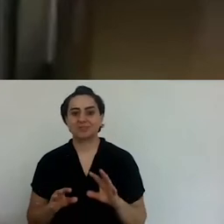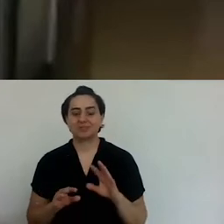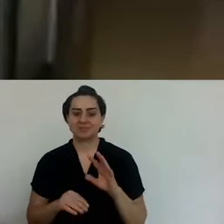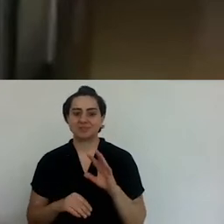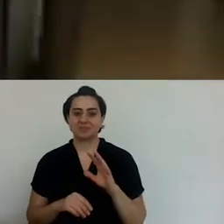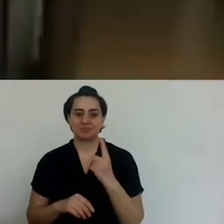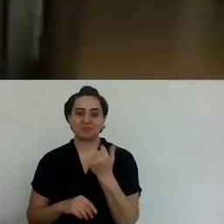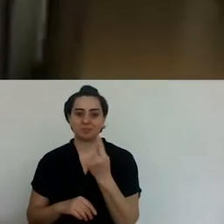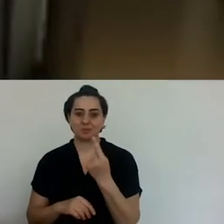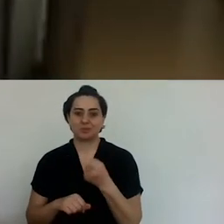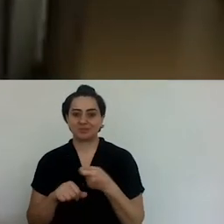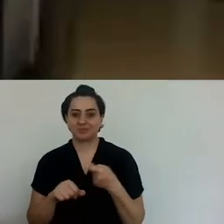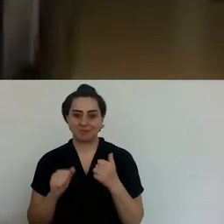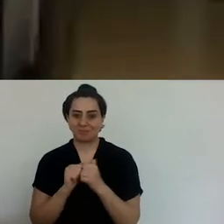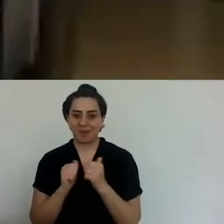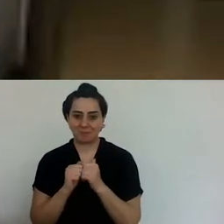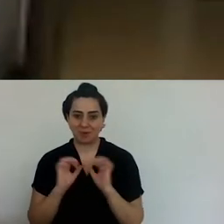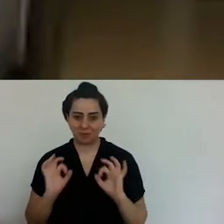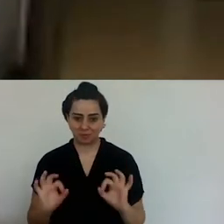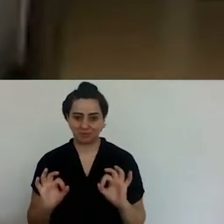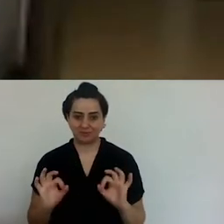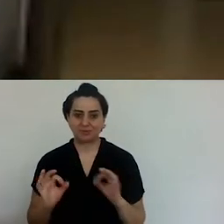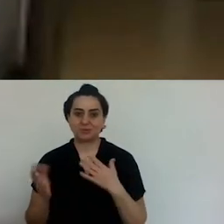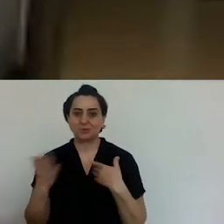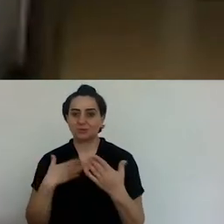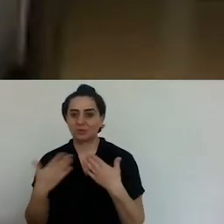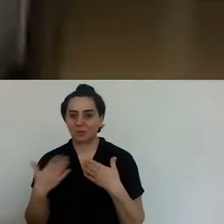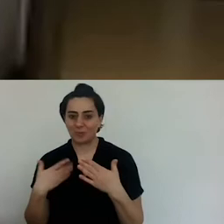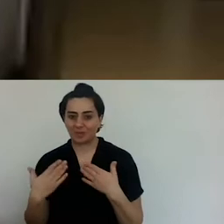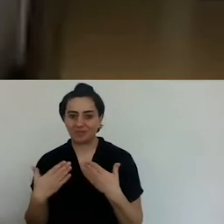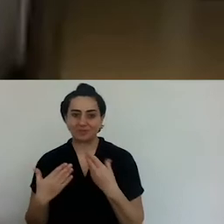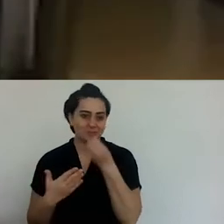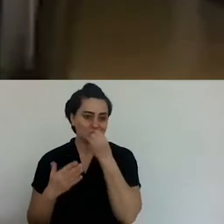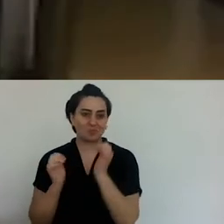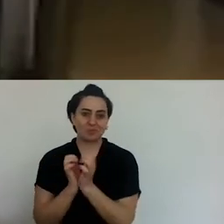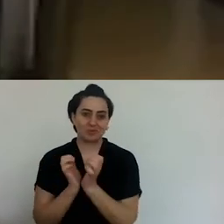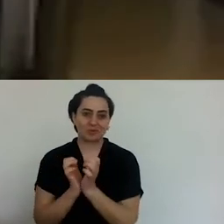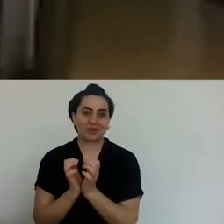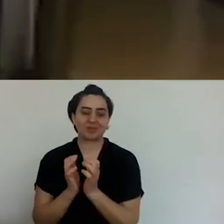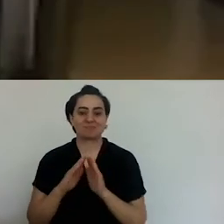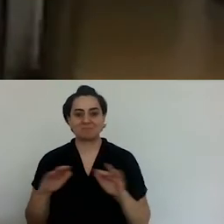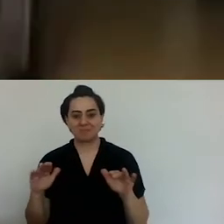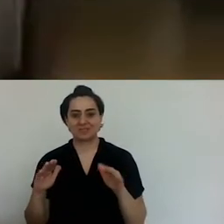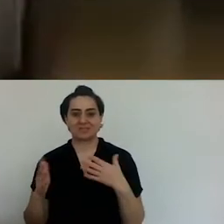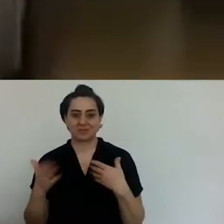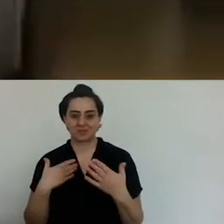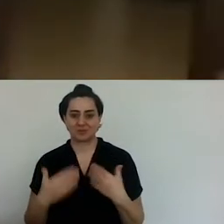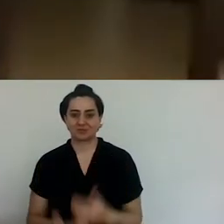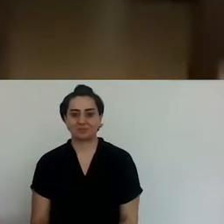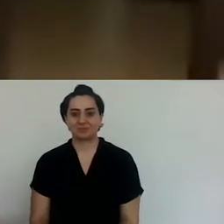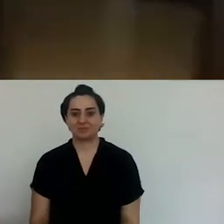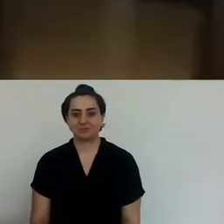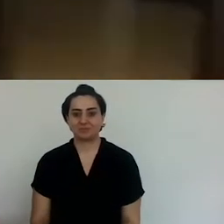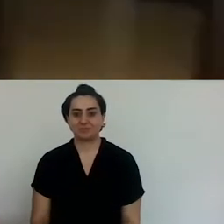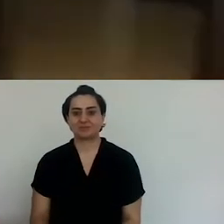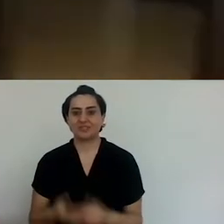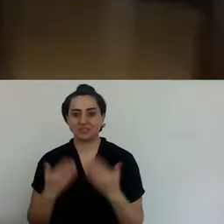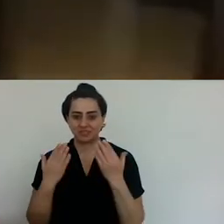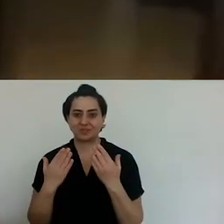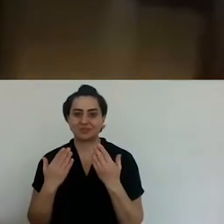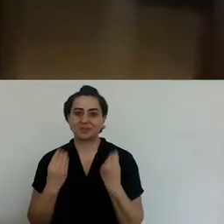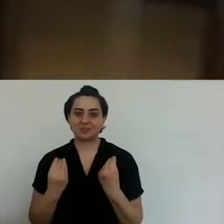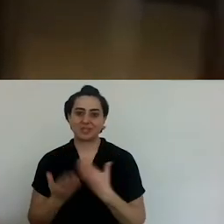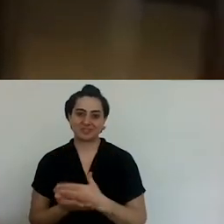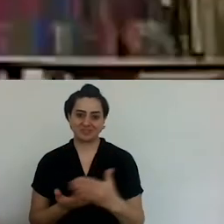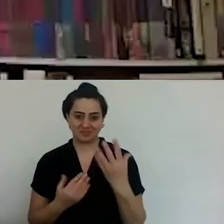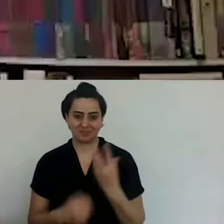we will not repeat that. We will be together for the next an hour and a half. We will converse about food, just like we're around